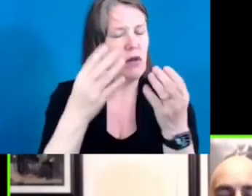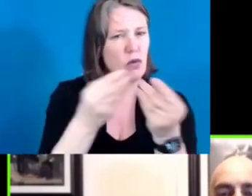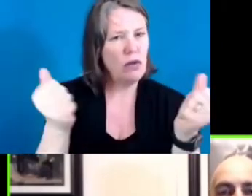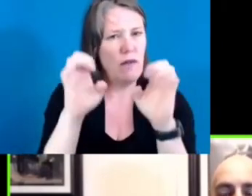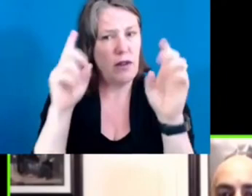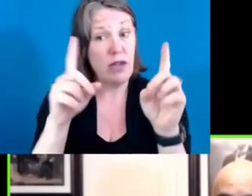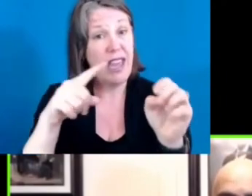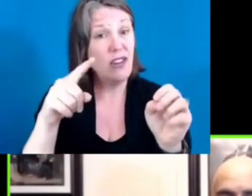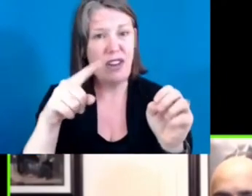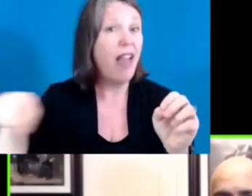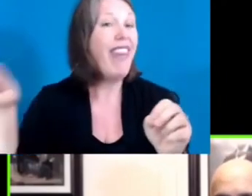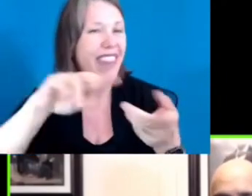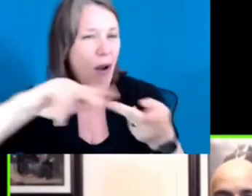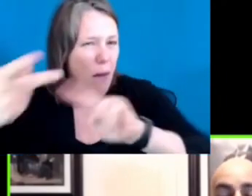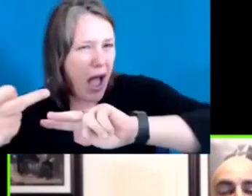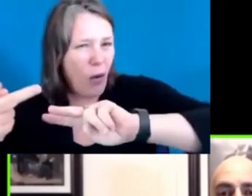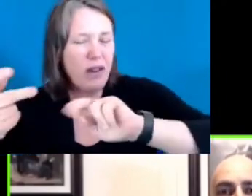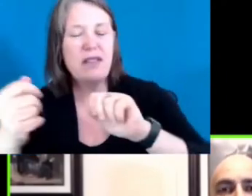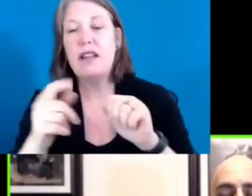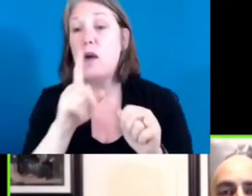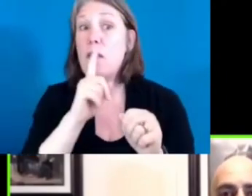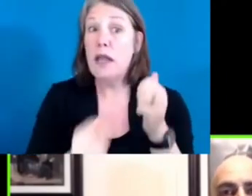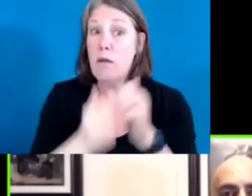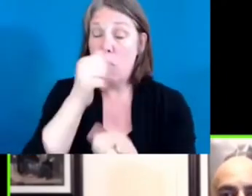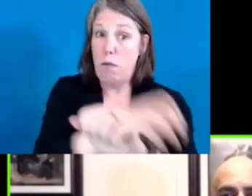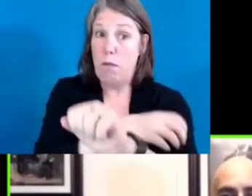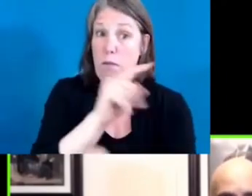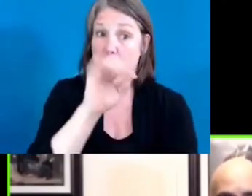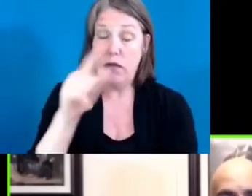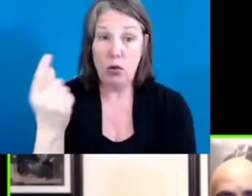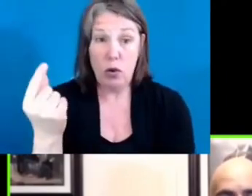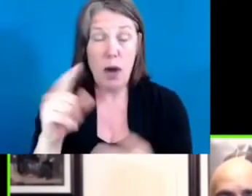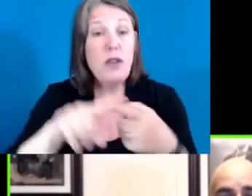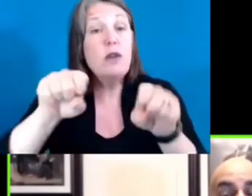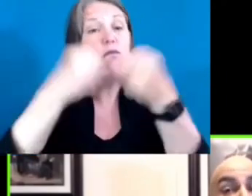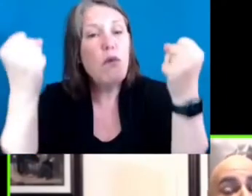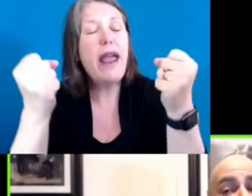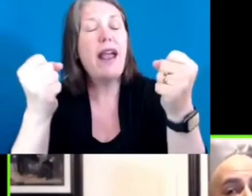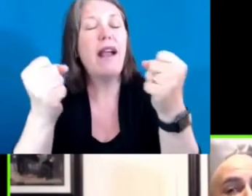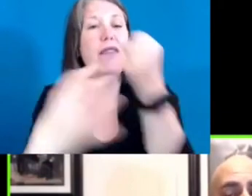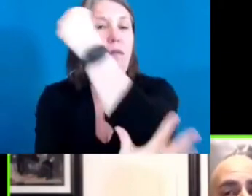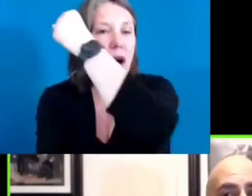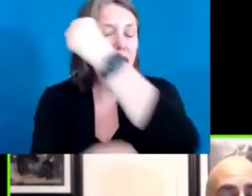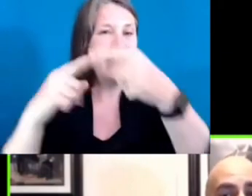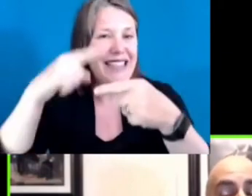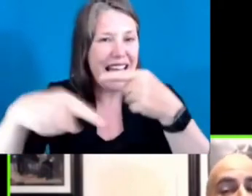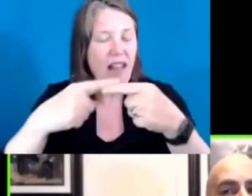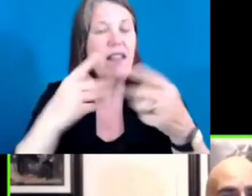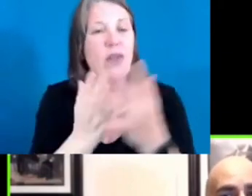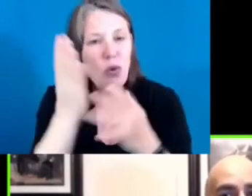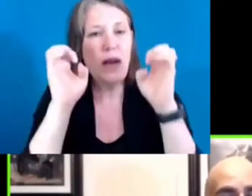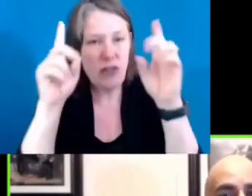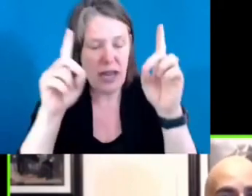we have to break the cycle of poverty is through quality education for all of our children. And some other states have shown